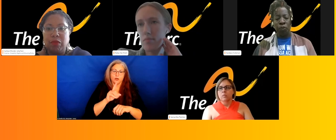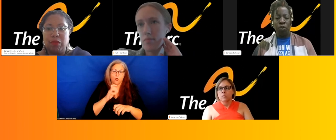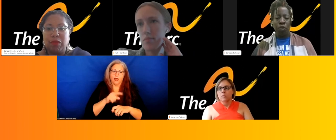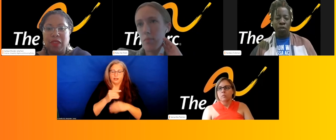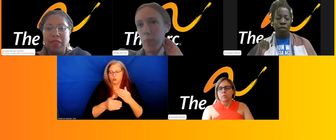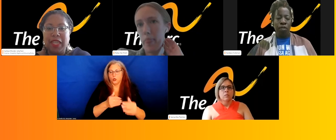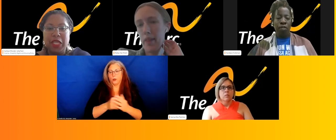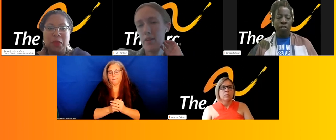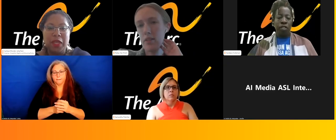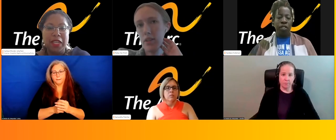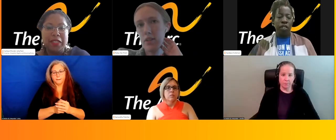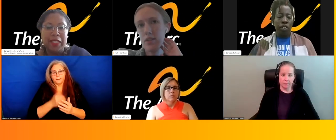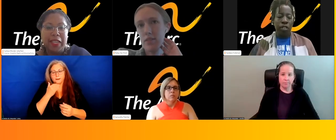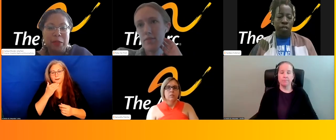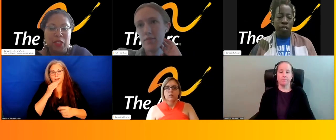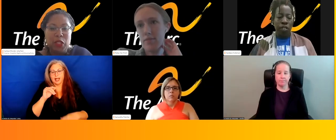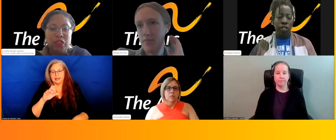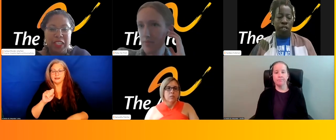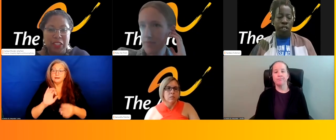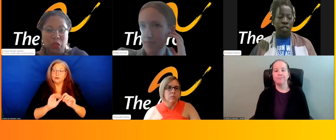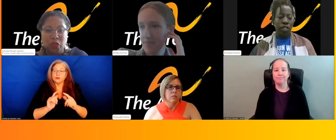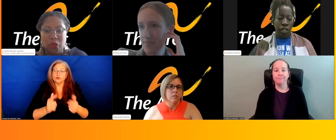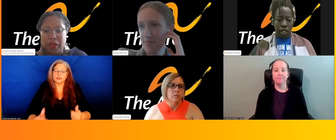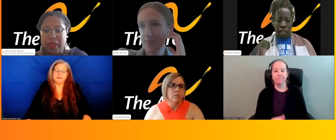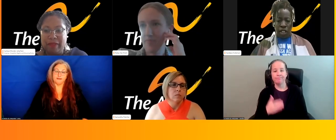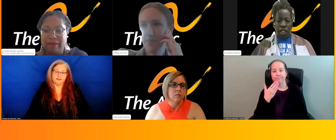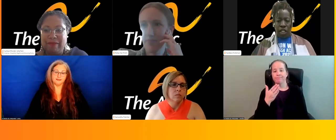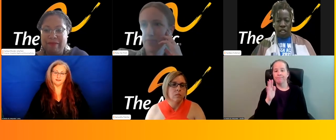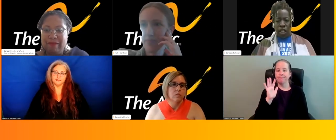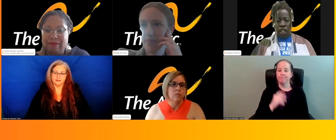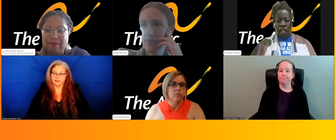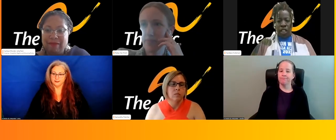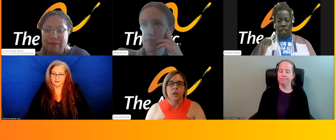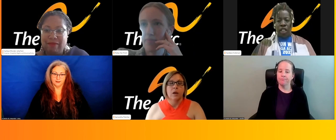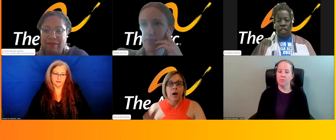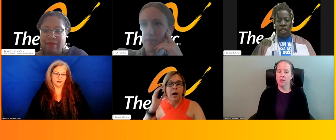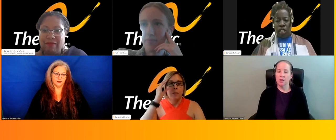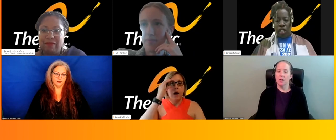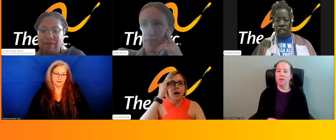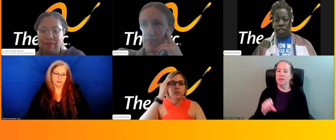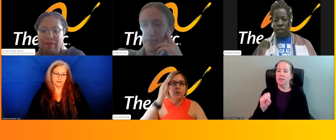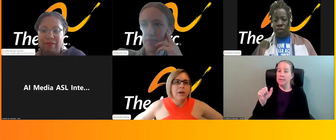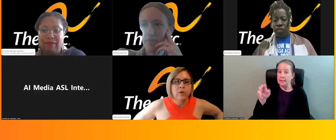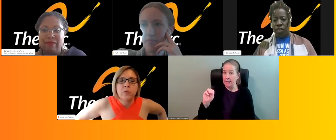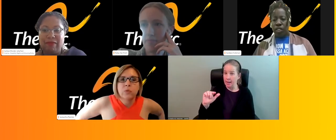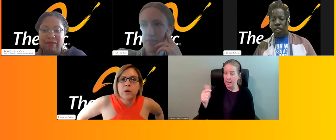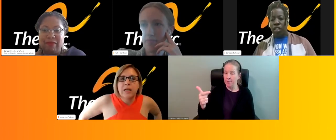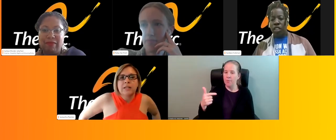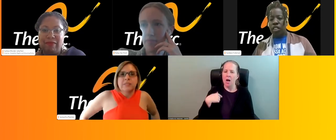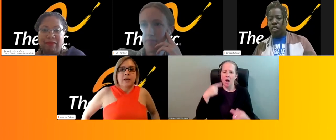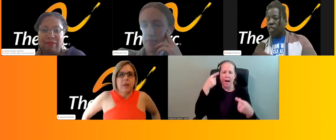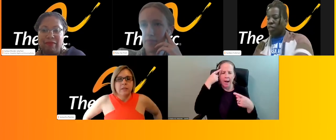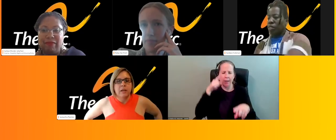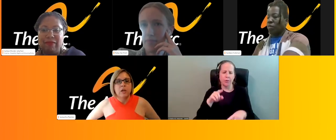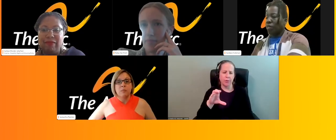thank you candace sam solution as a social worker um i do i agree with what